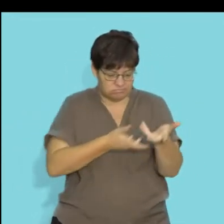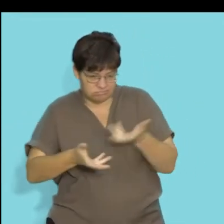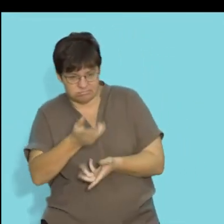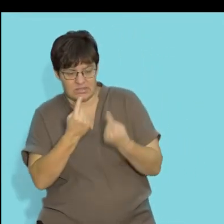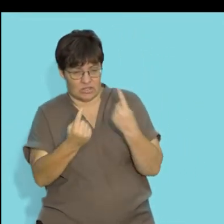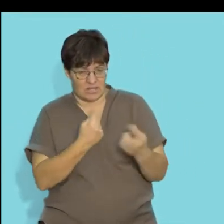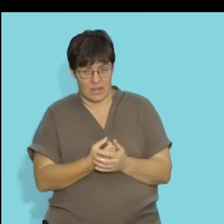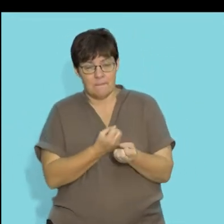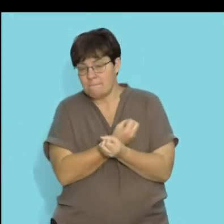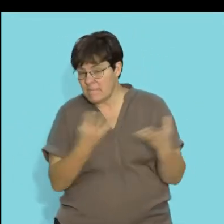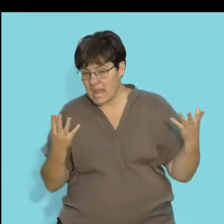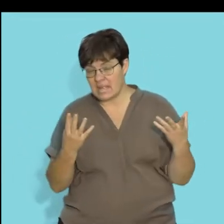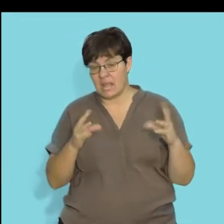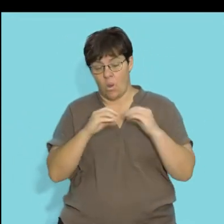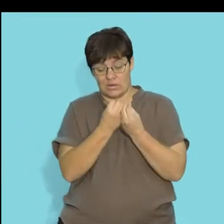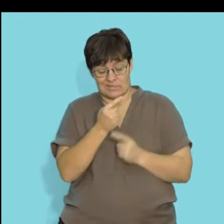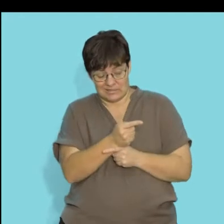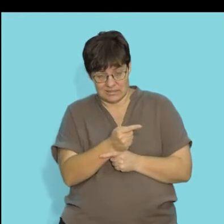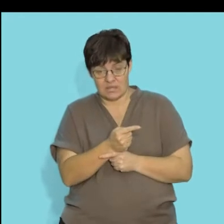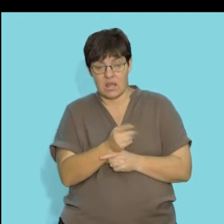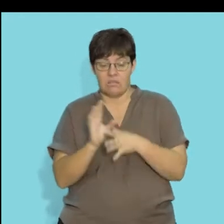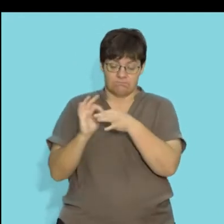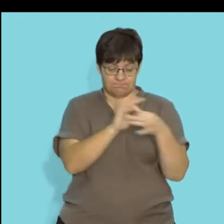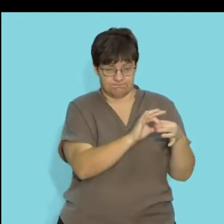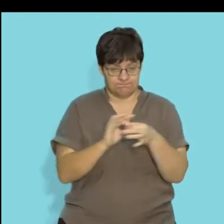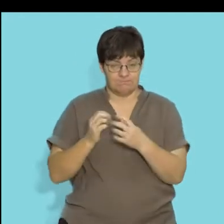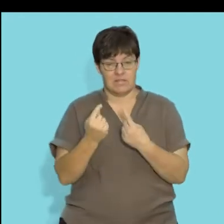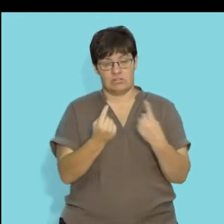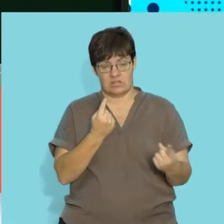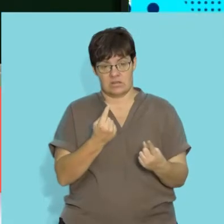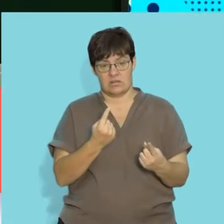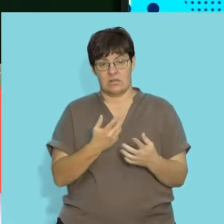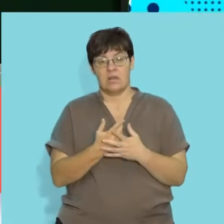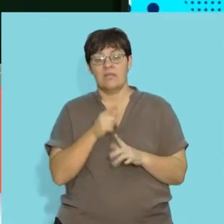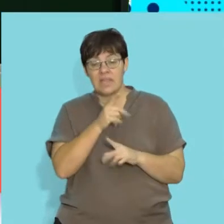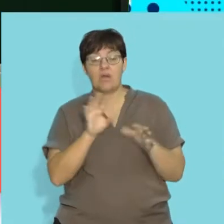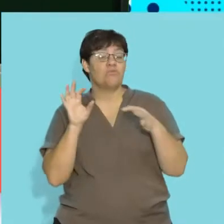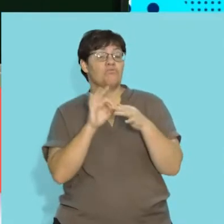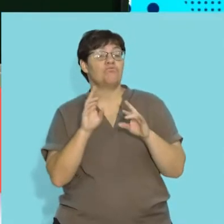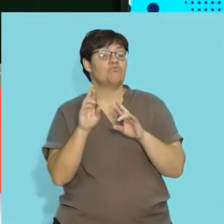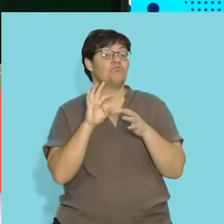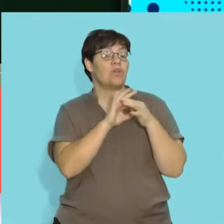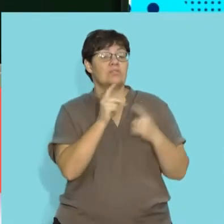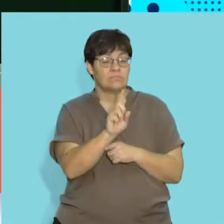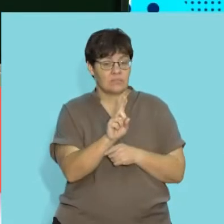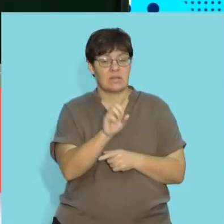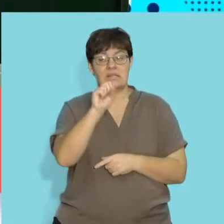So we find that many organisms associated with each other, that relationship is called symbiosis.